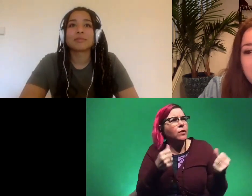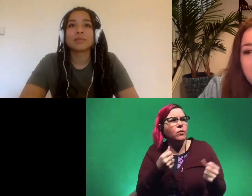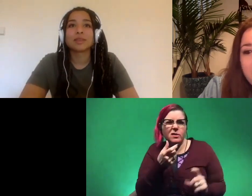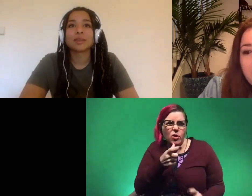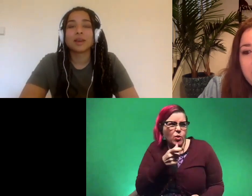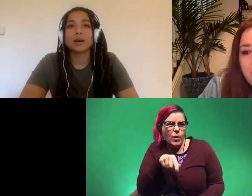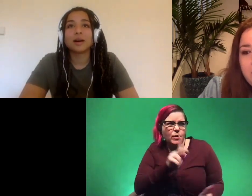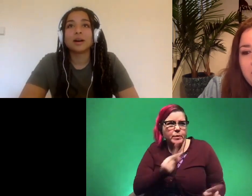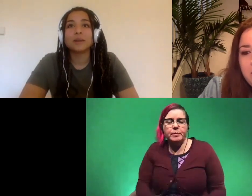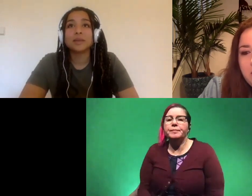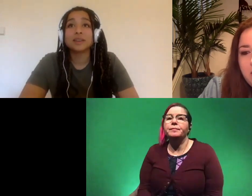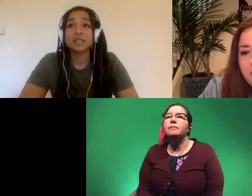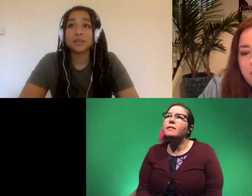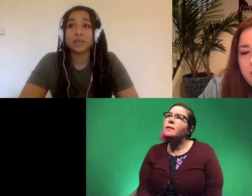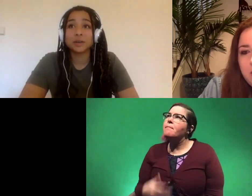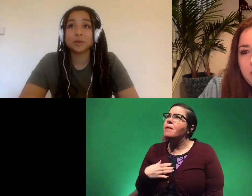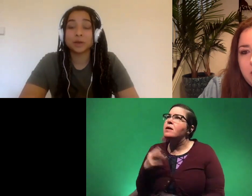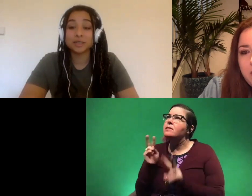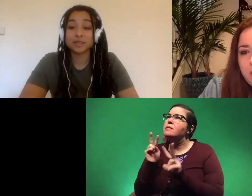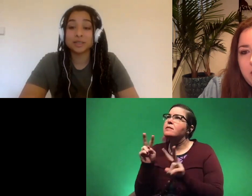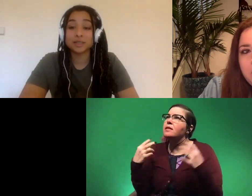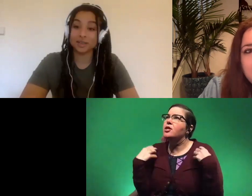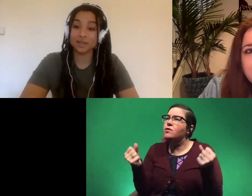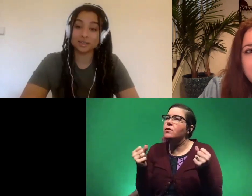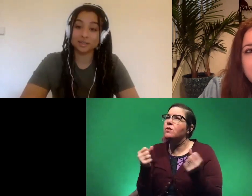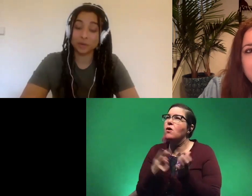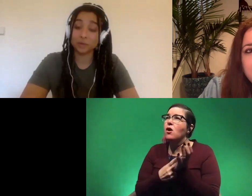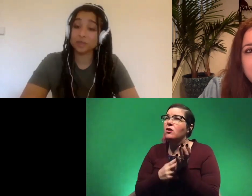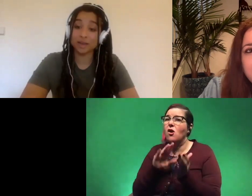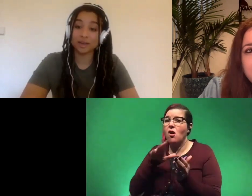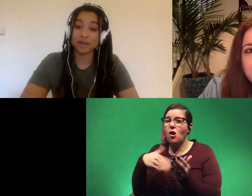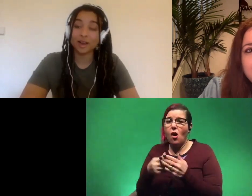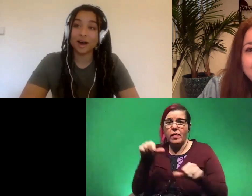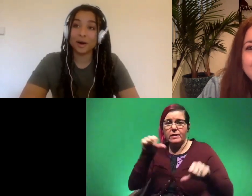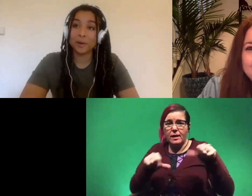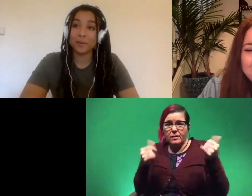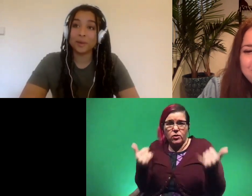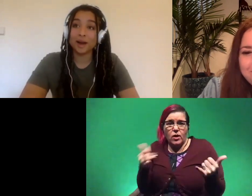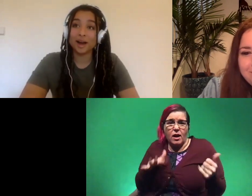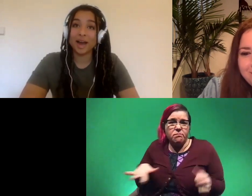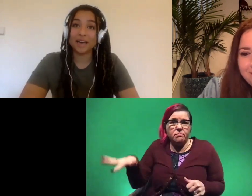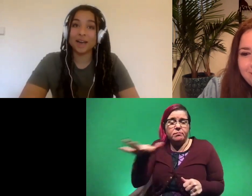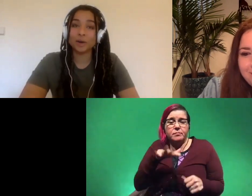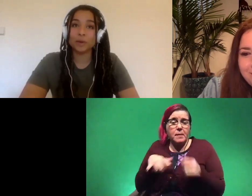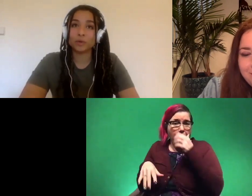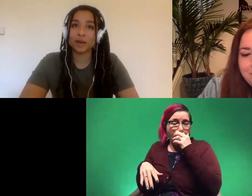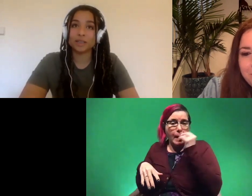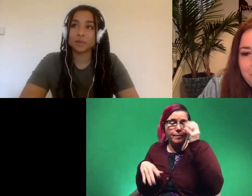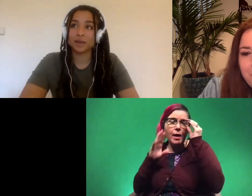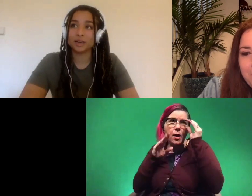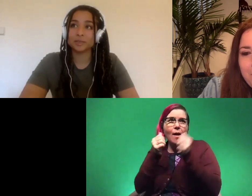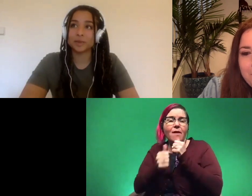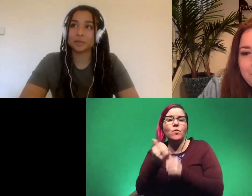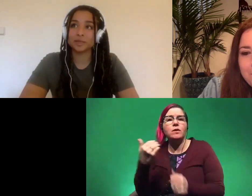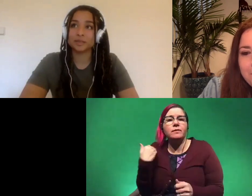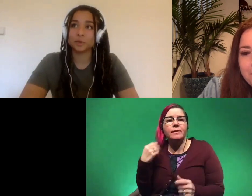uh my scientific heroes honestly are all the scientists around today um and i know everyone asks me that